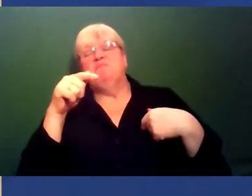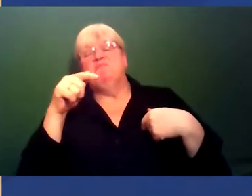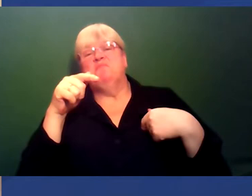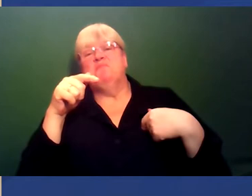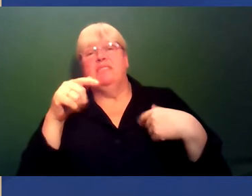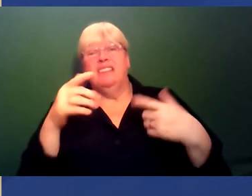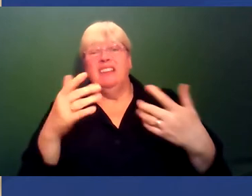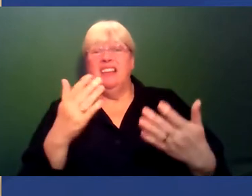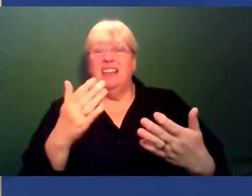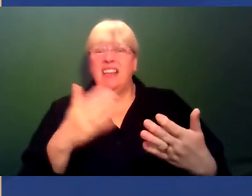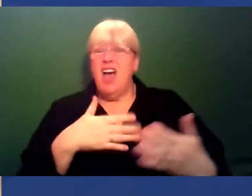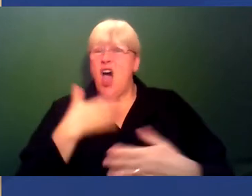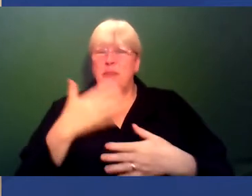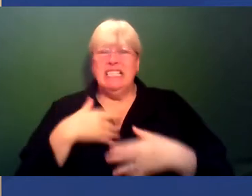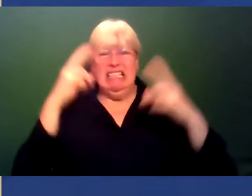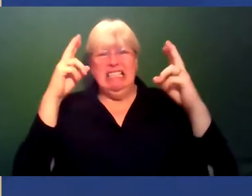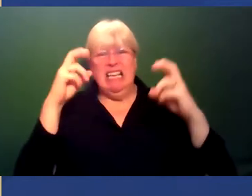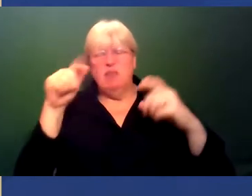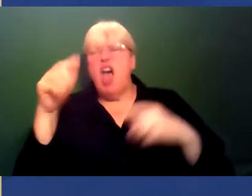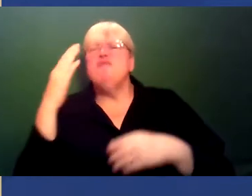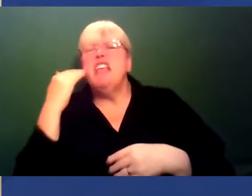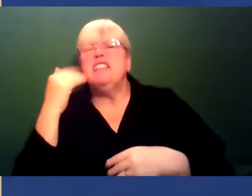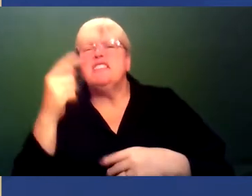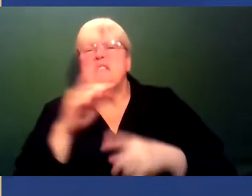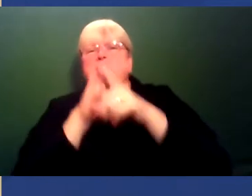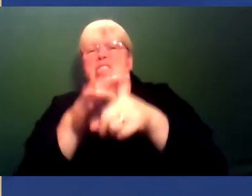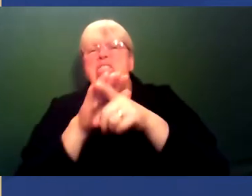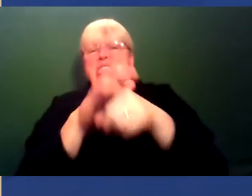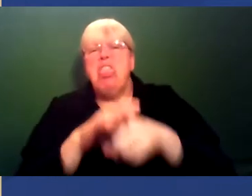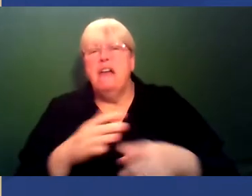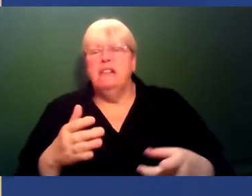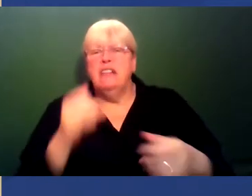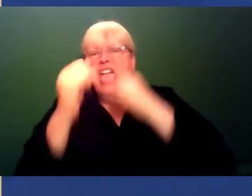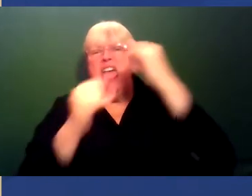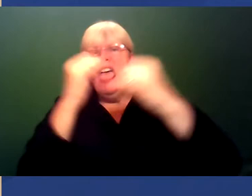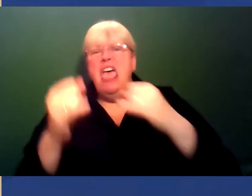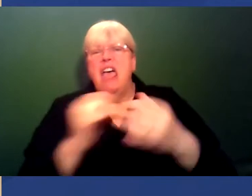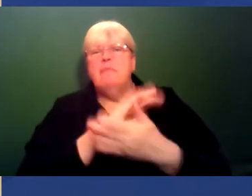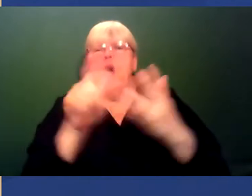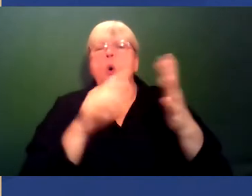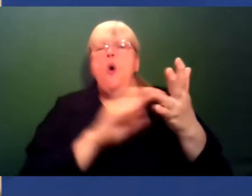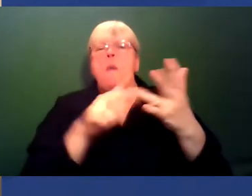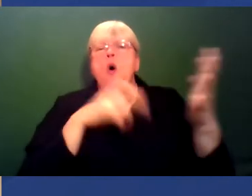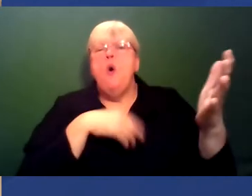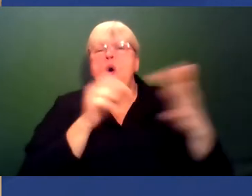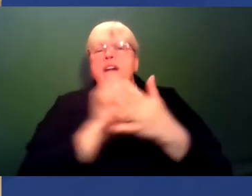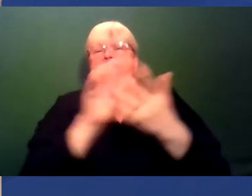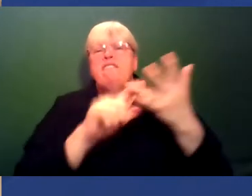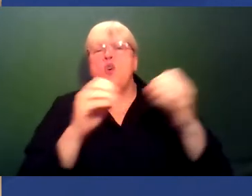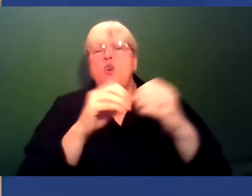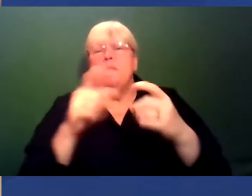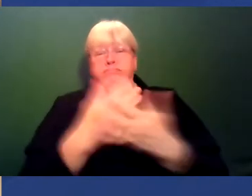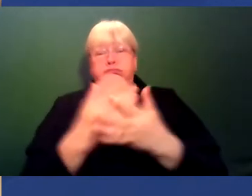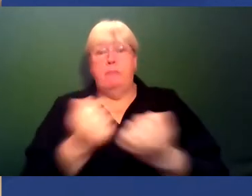upsetting term, isn't it? If somebody says you're racist, you're a misogynist, you're, you know, you're a homophobe, like, they're really hurtful words, because